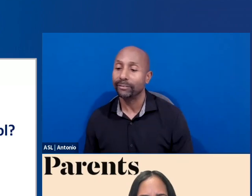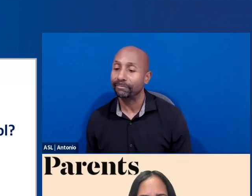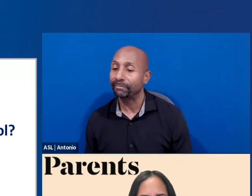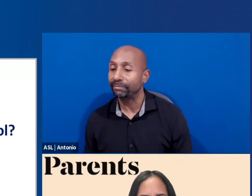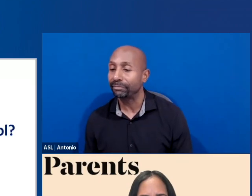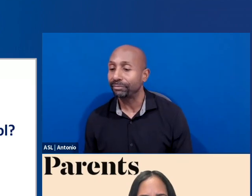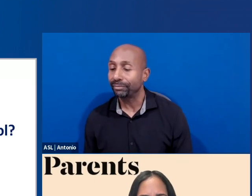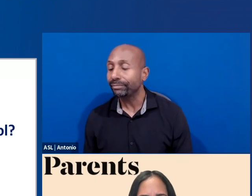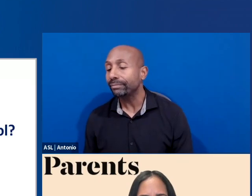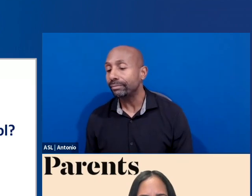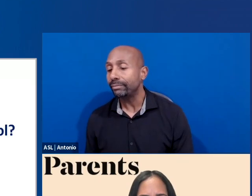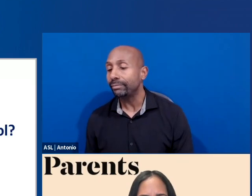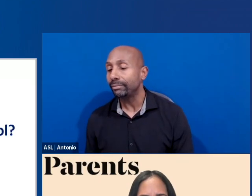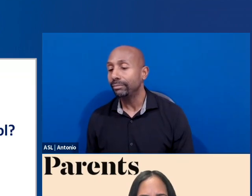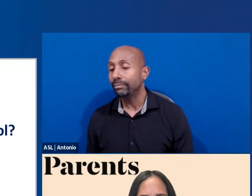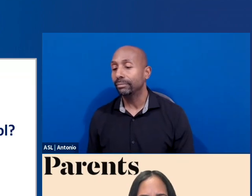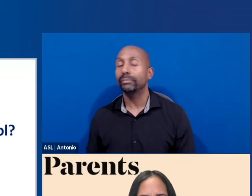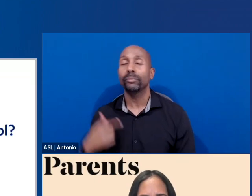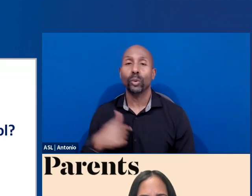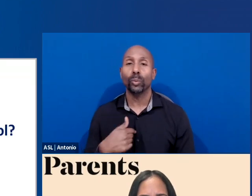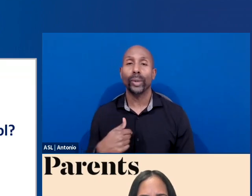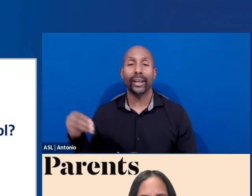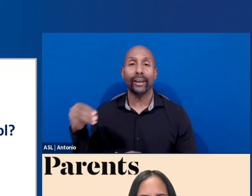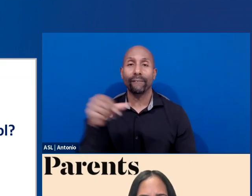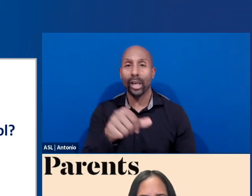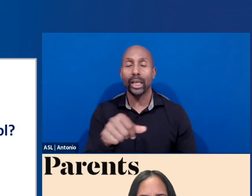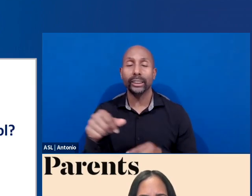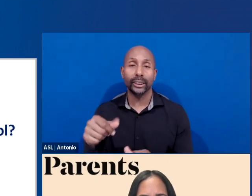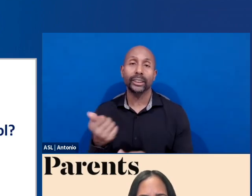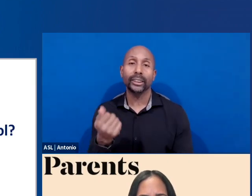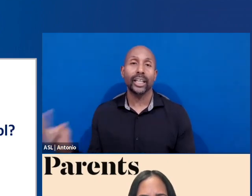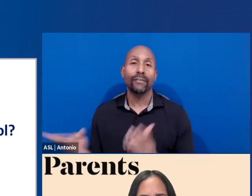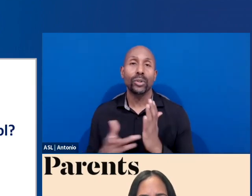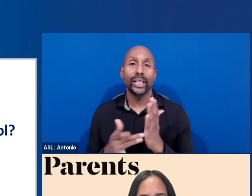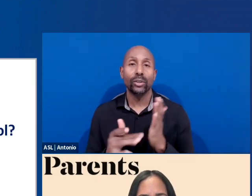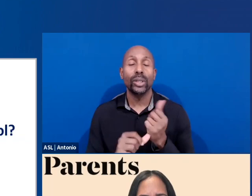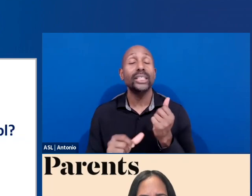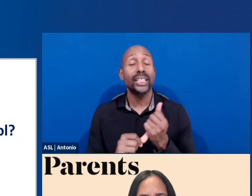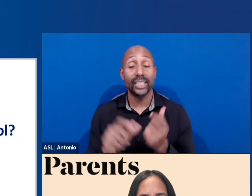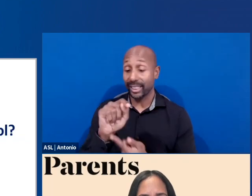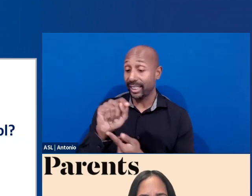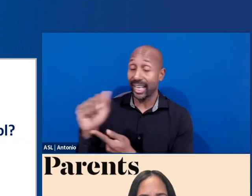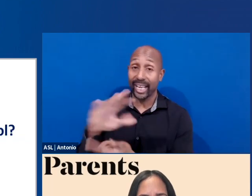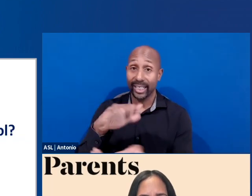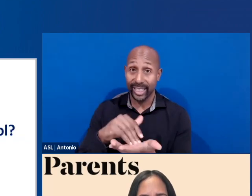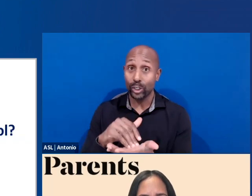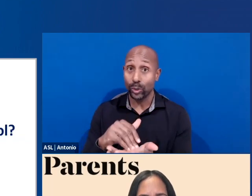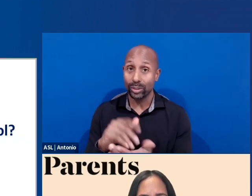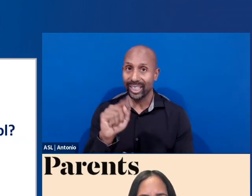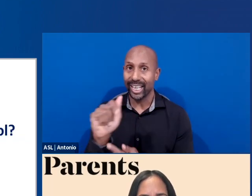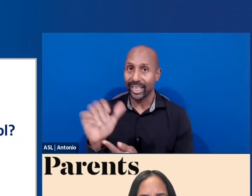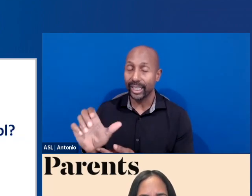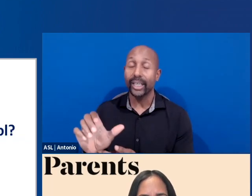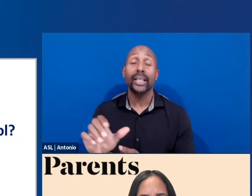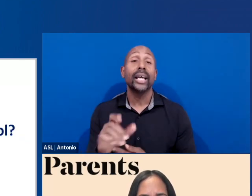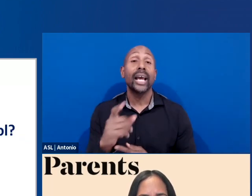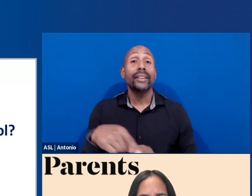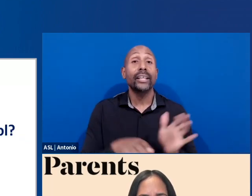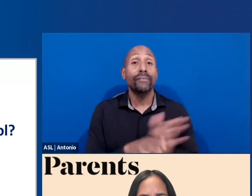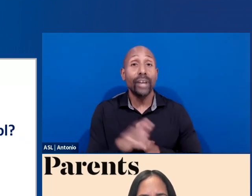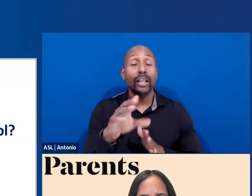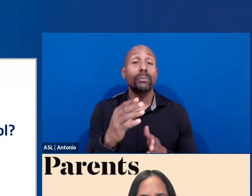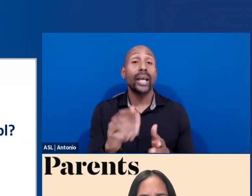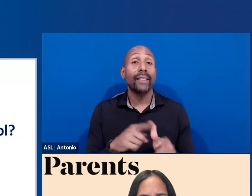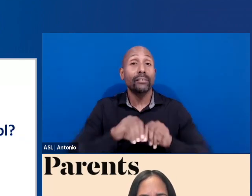We also fund a number of technical assistance centers that develop and disseminate incredible resources and